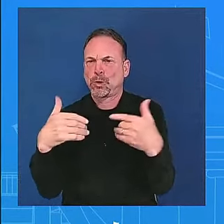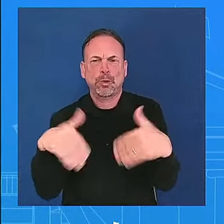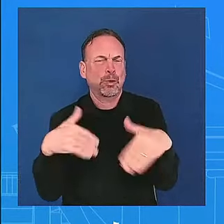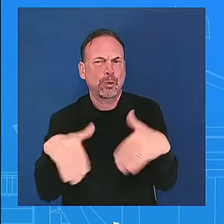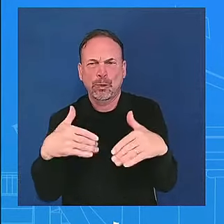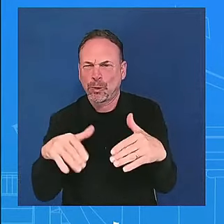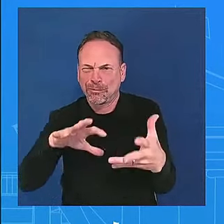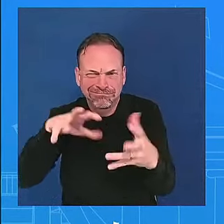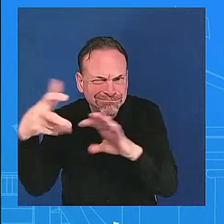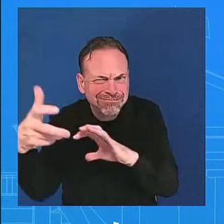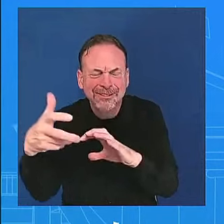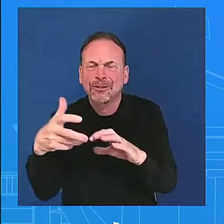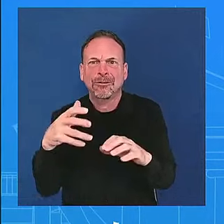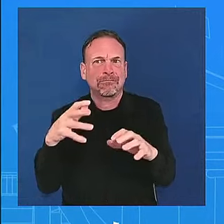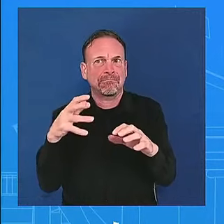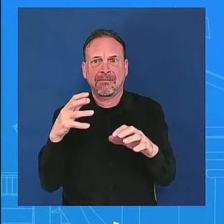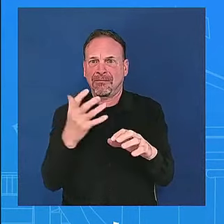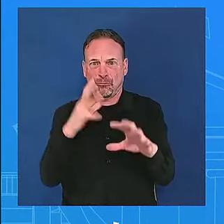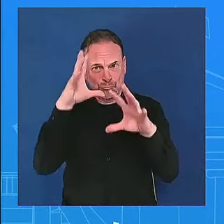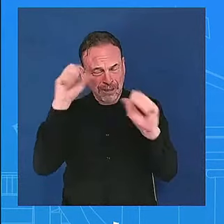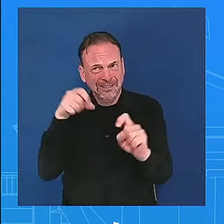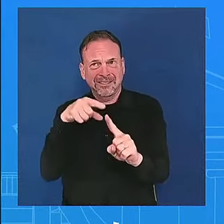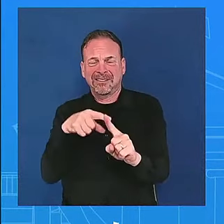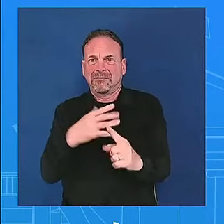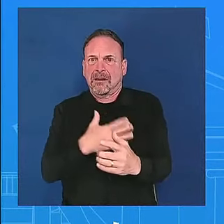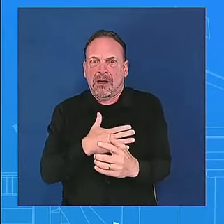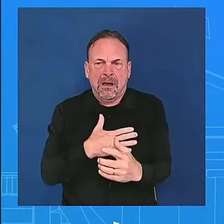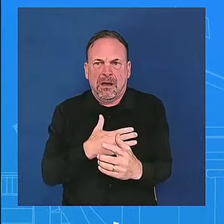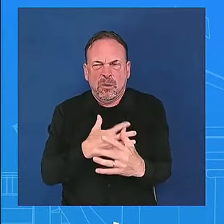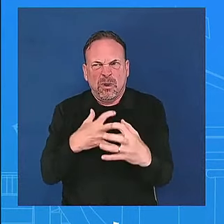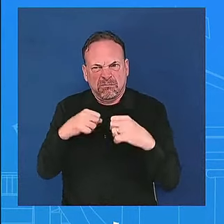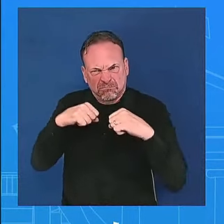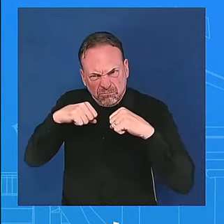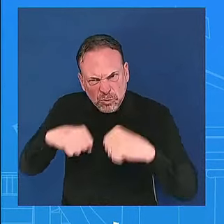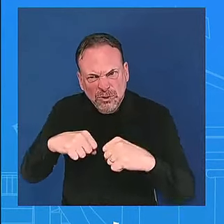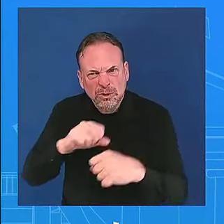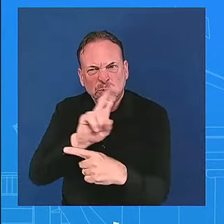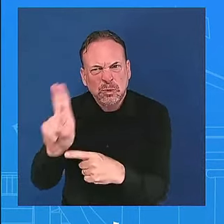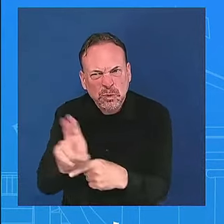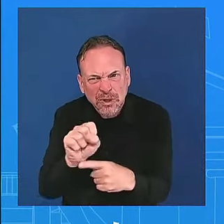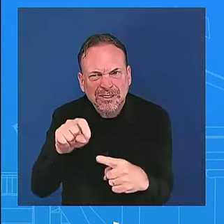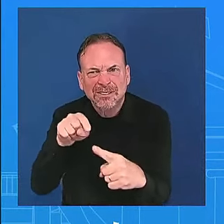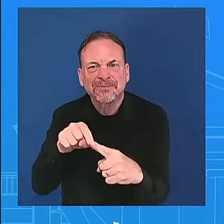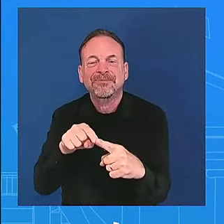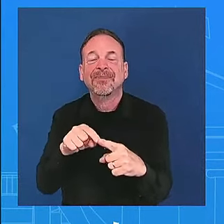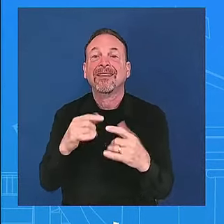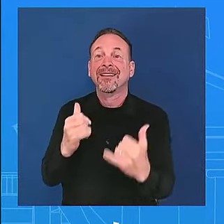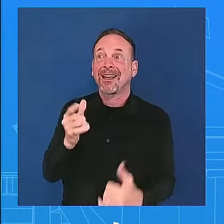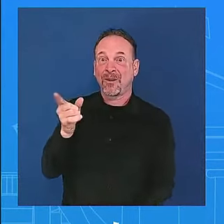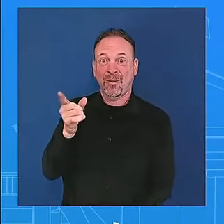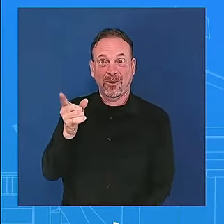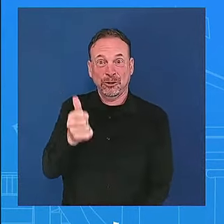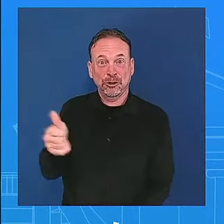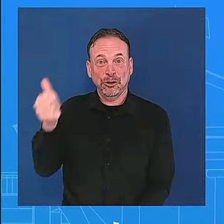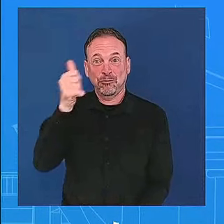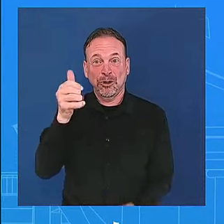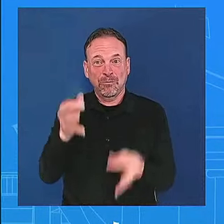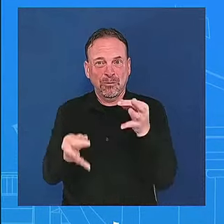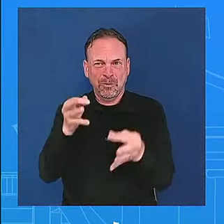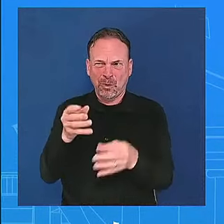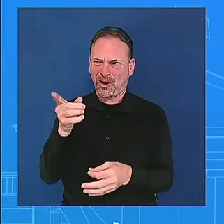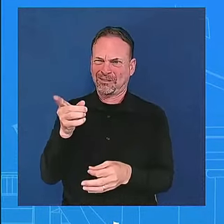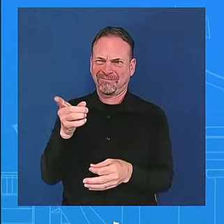several years and the actions that the supreme court has taken i mean this is a president that was on the judiciary committee